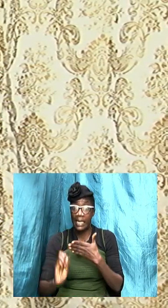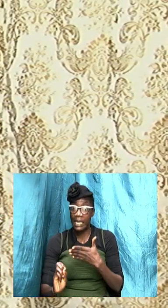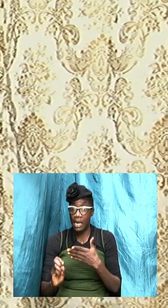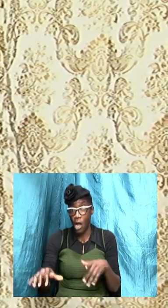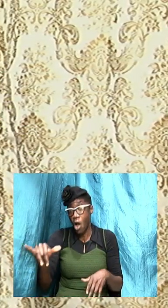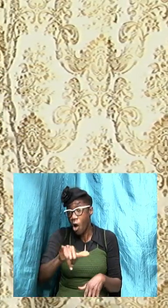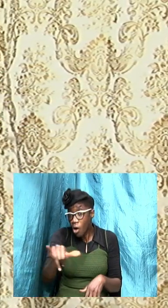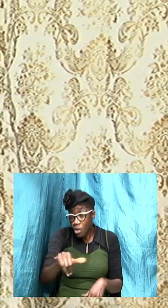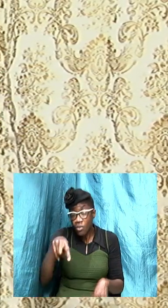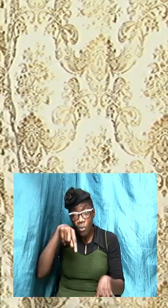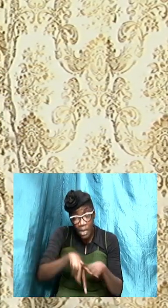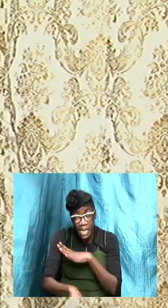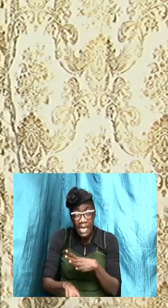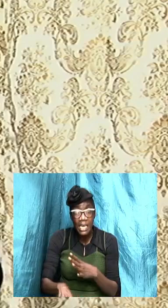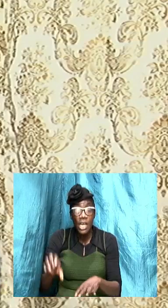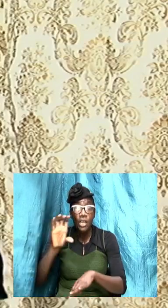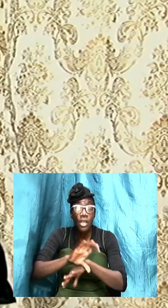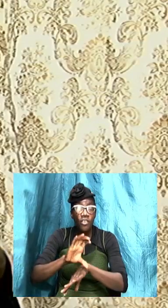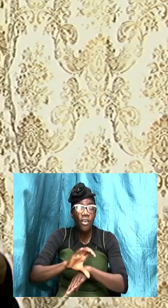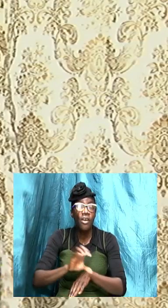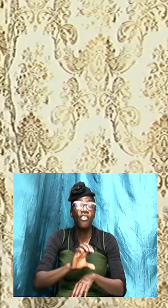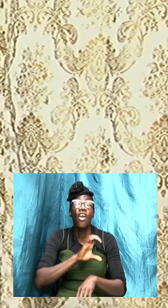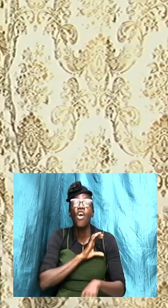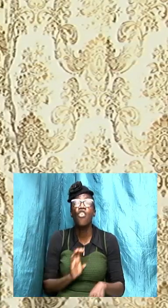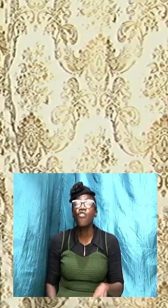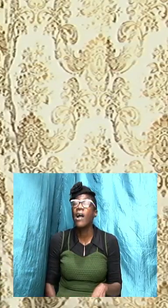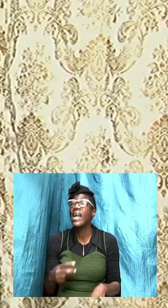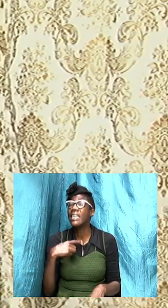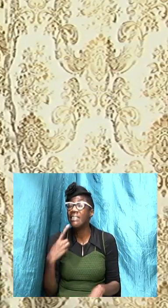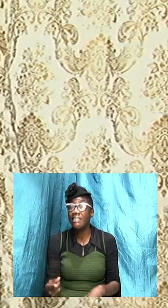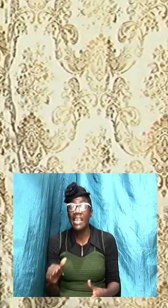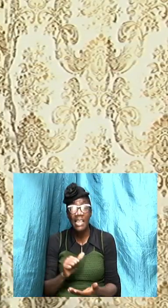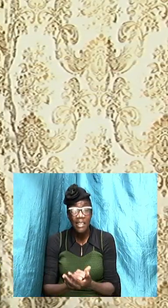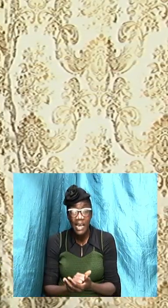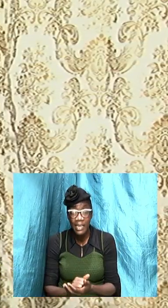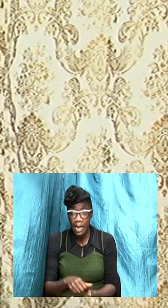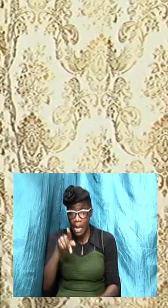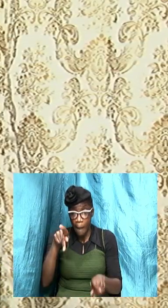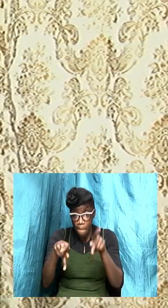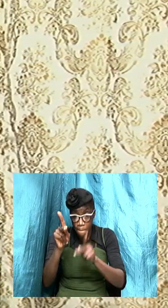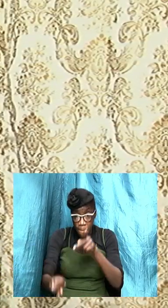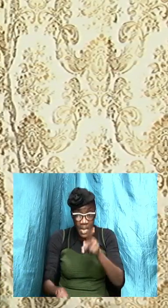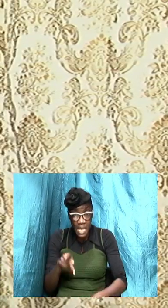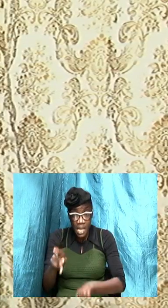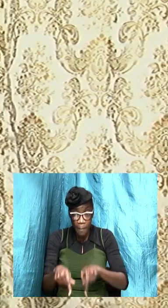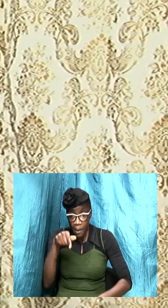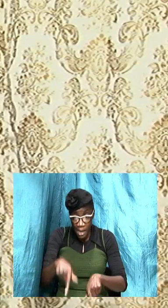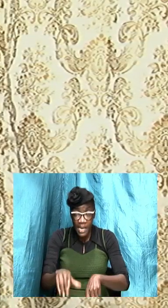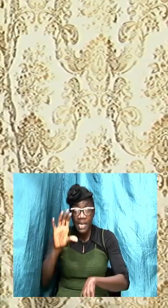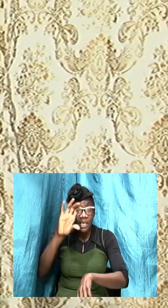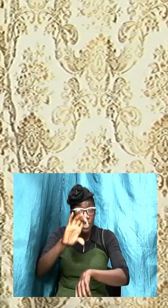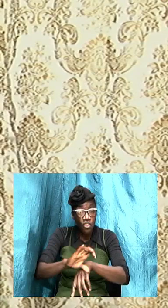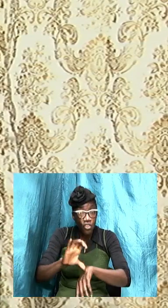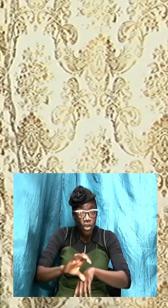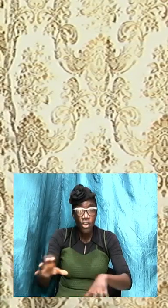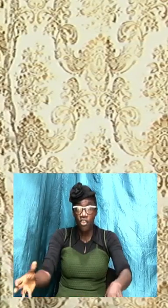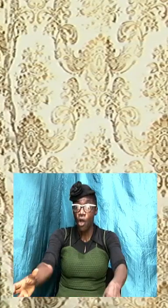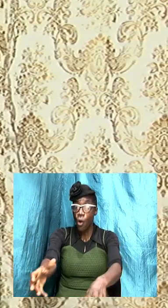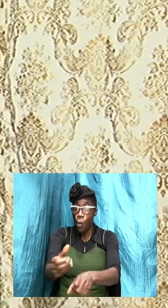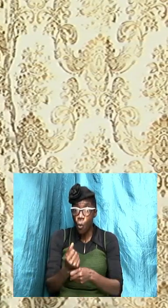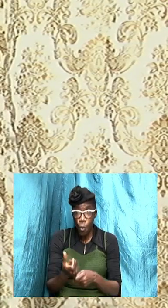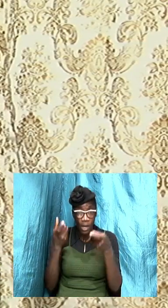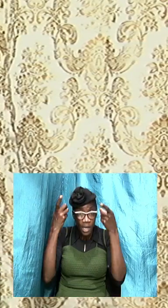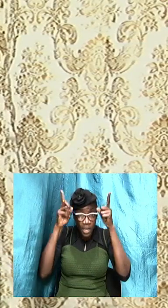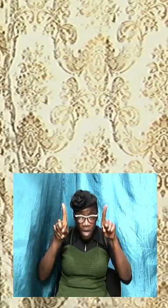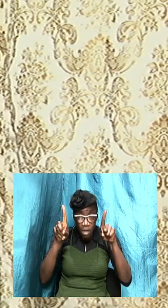Revelation in the church Christ was saying that look here folks are in the church that hold the doctrine